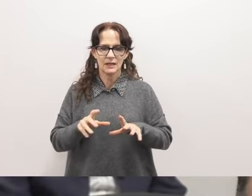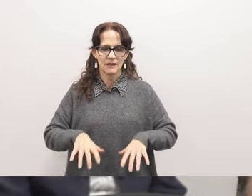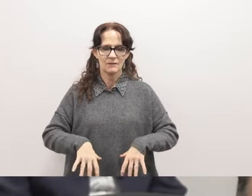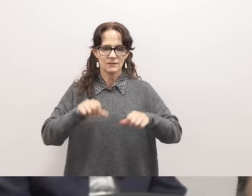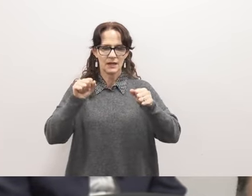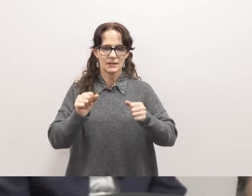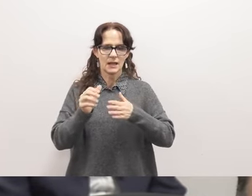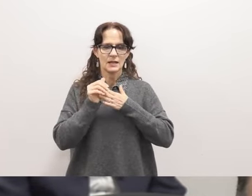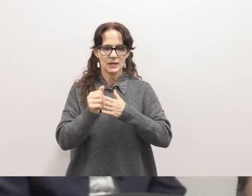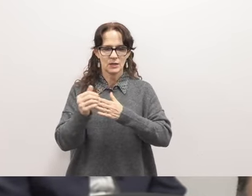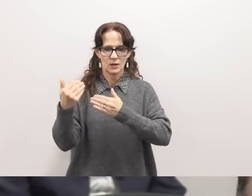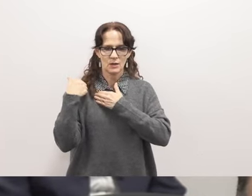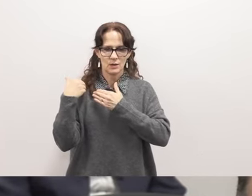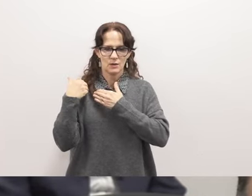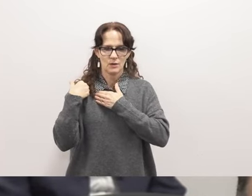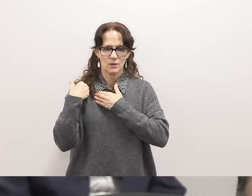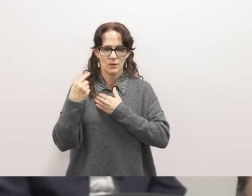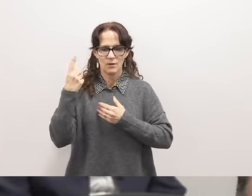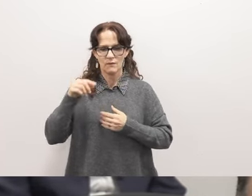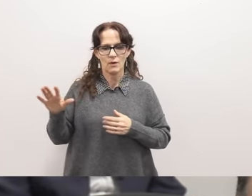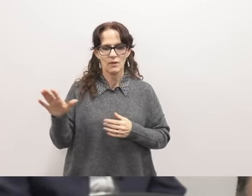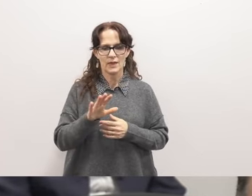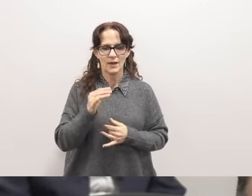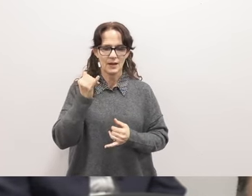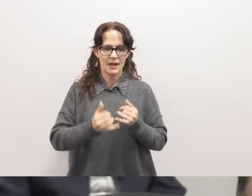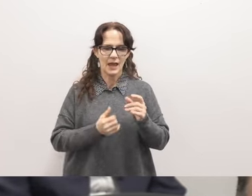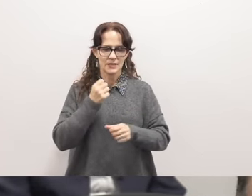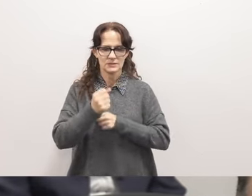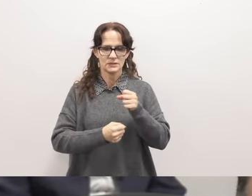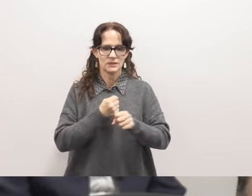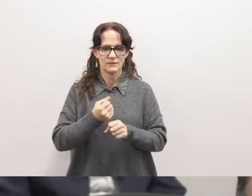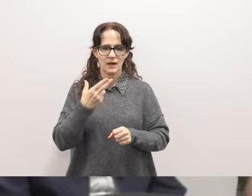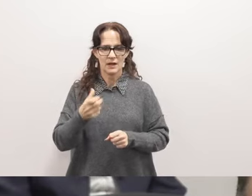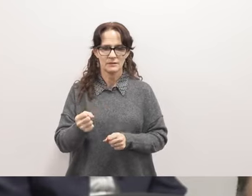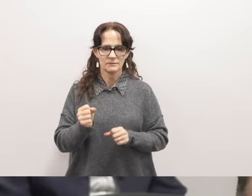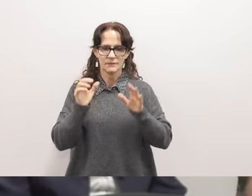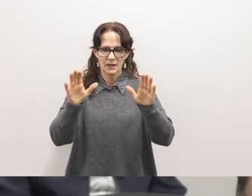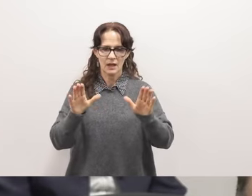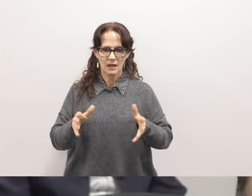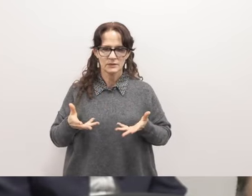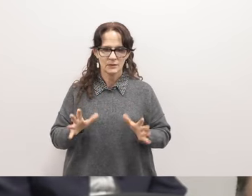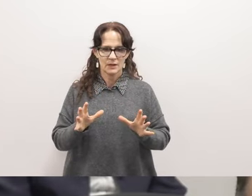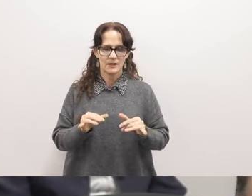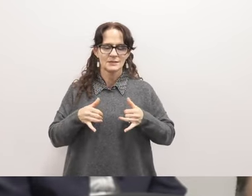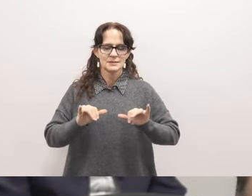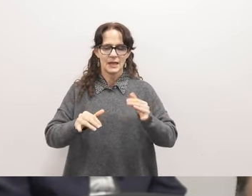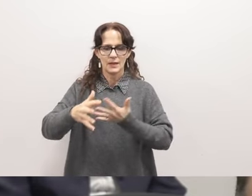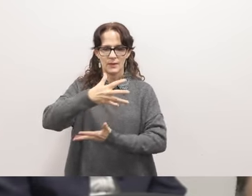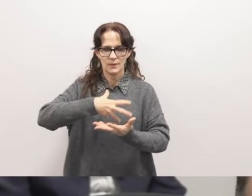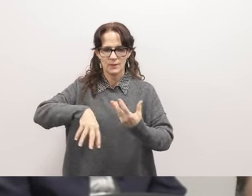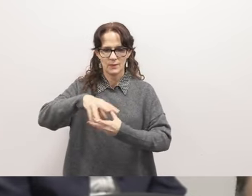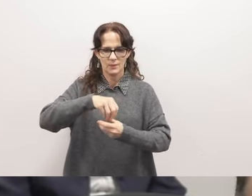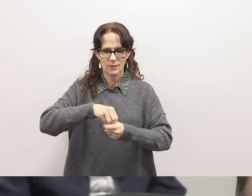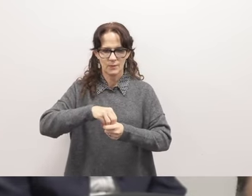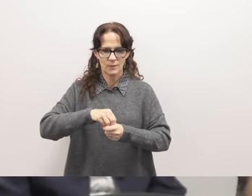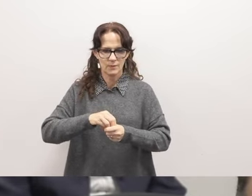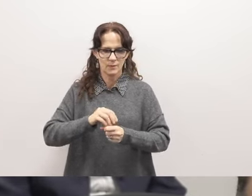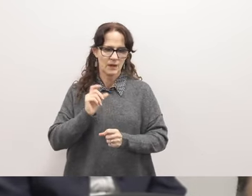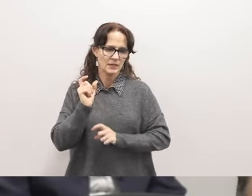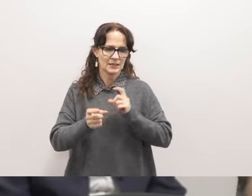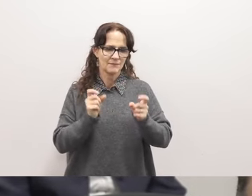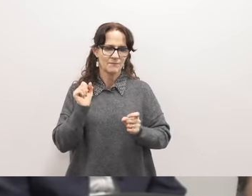responsibilities for for their last year of high school an awesome way to stay engaged and give back to the milliken